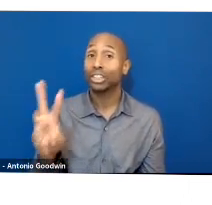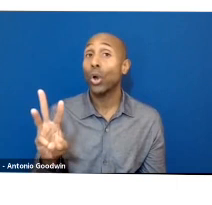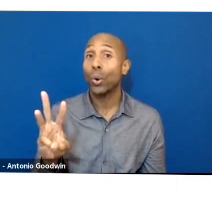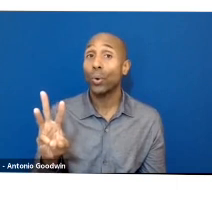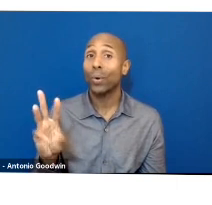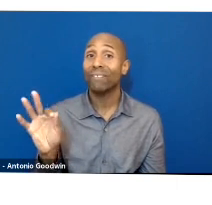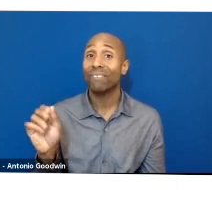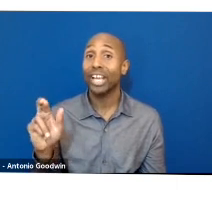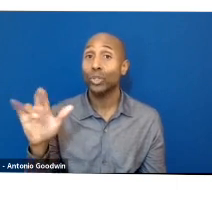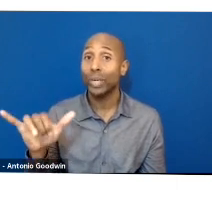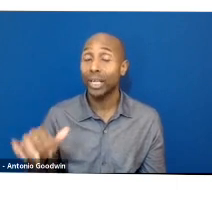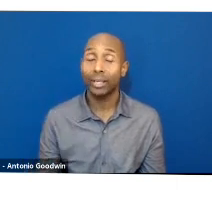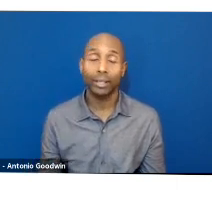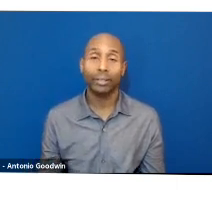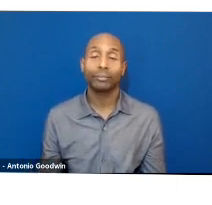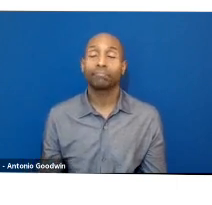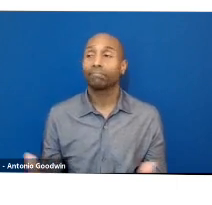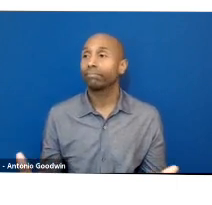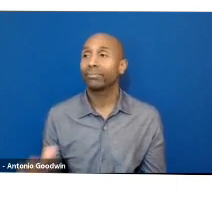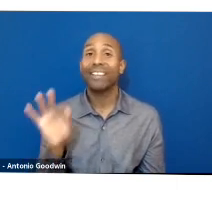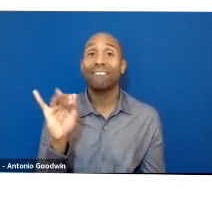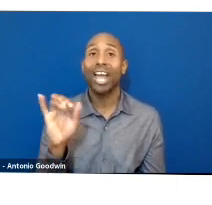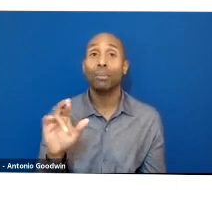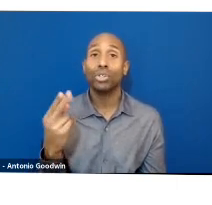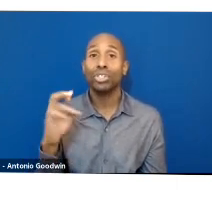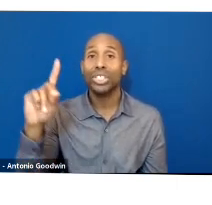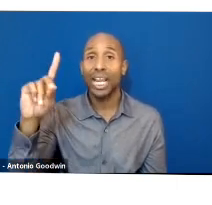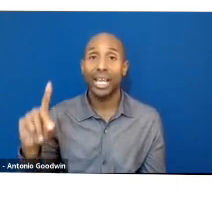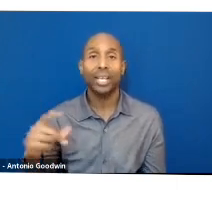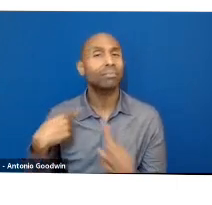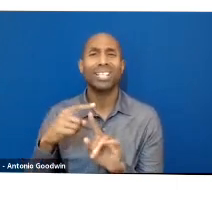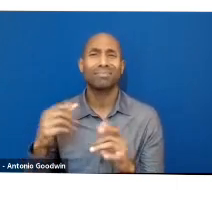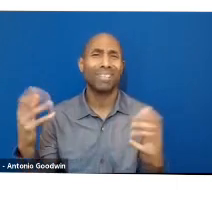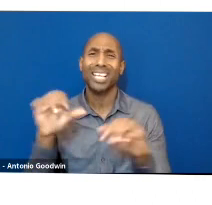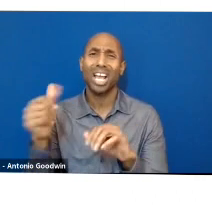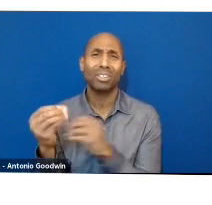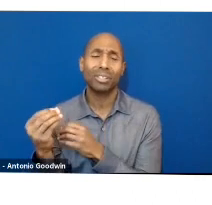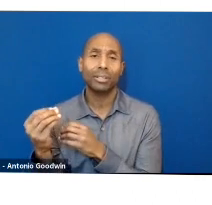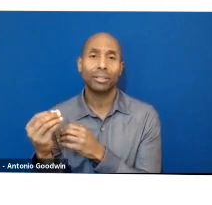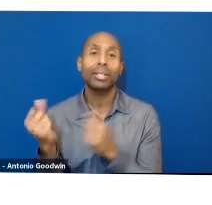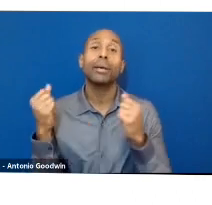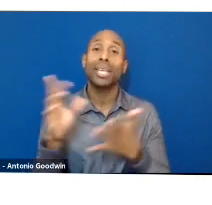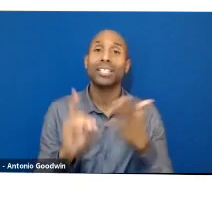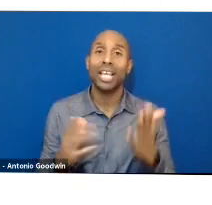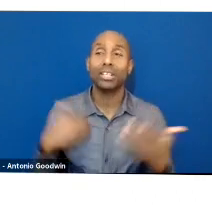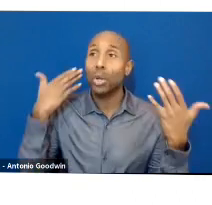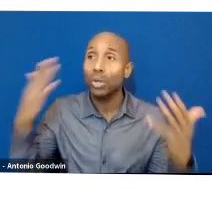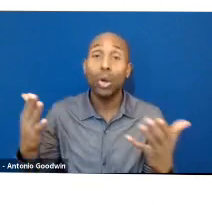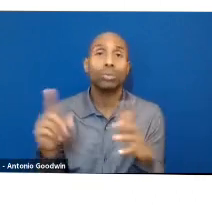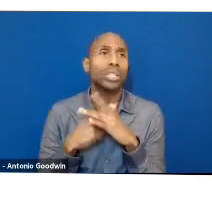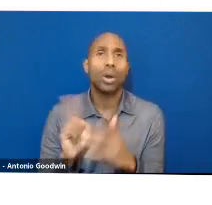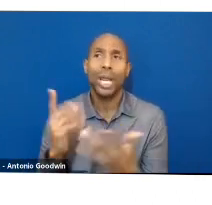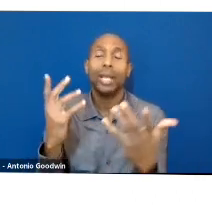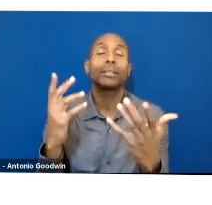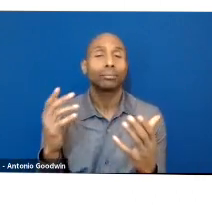ask for help, you know, a lot of brands and designers don't know where to start. And so there are resources, especially now